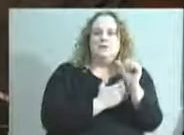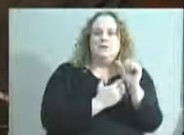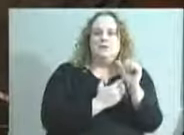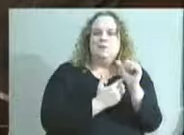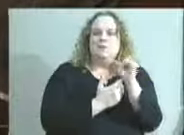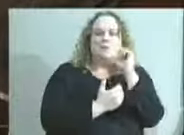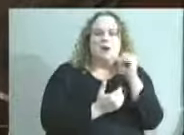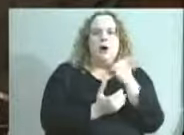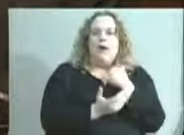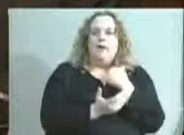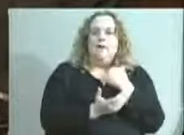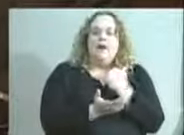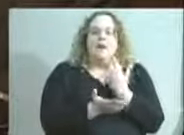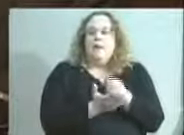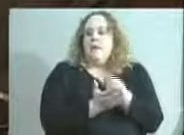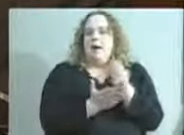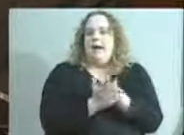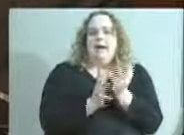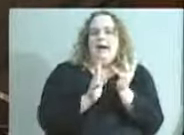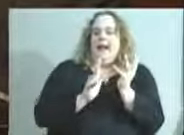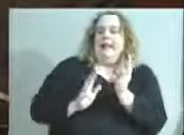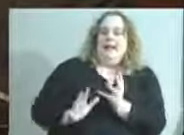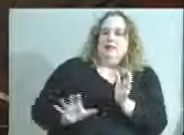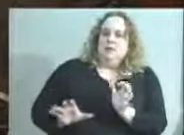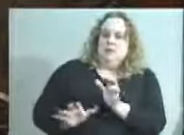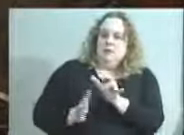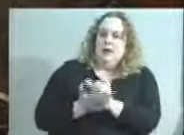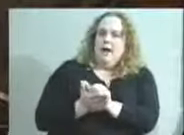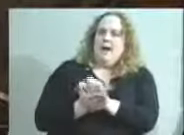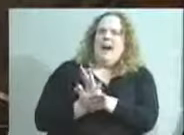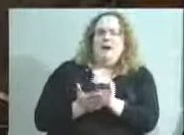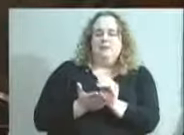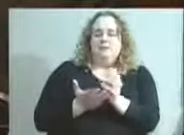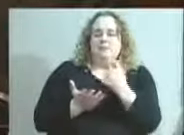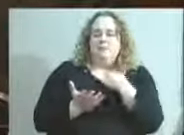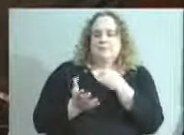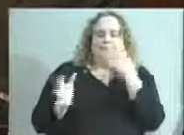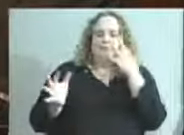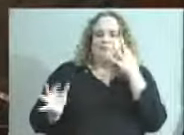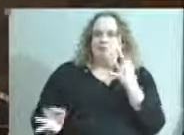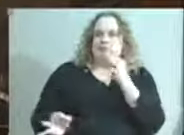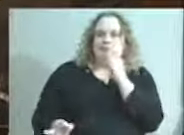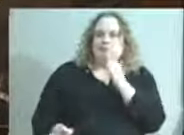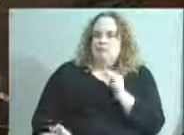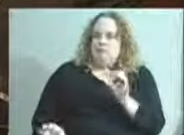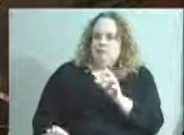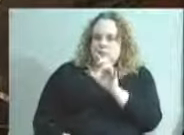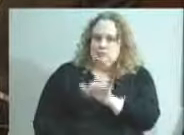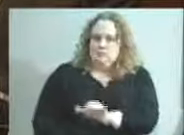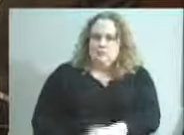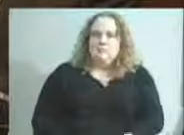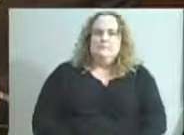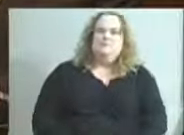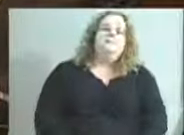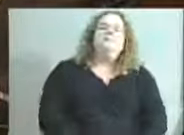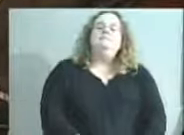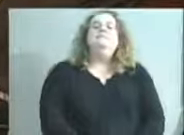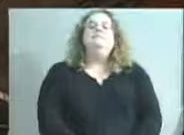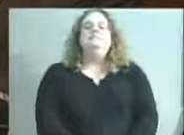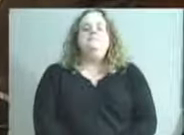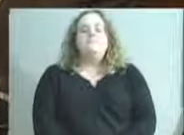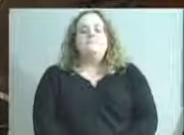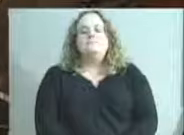ever choose to do that. Okay, and if I could ask our council, is there anything in the MOU, the actual language,